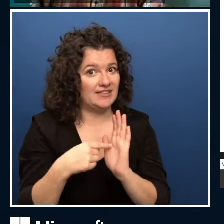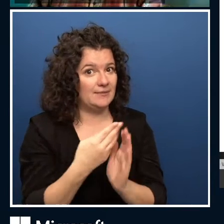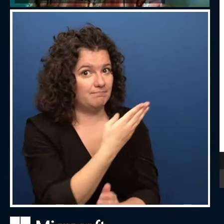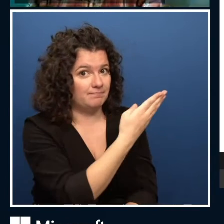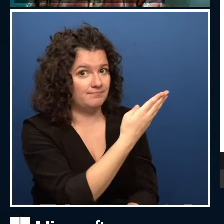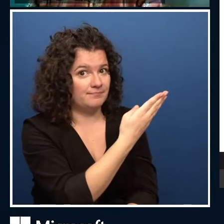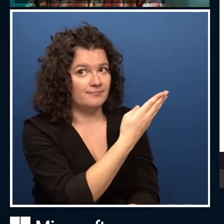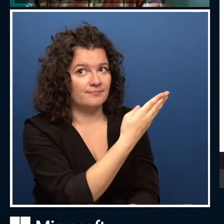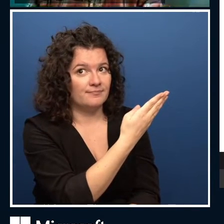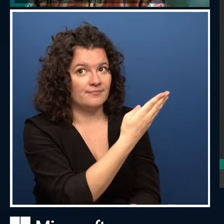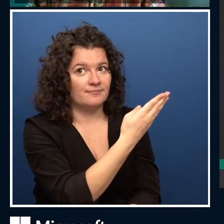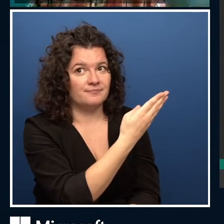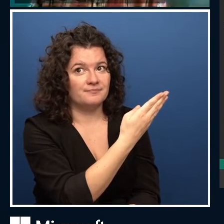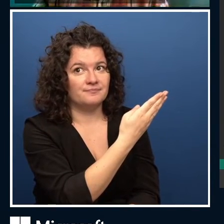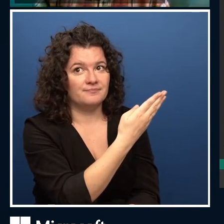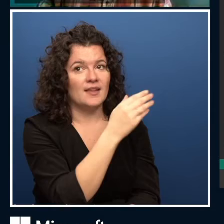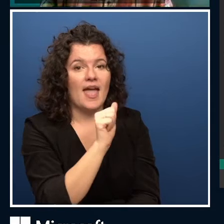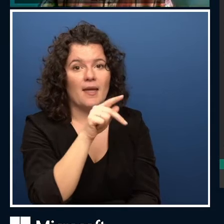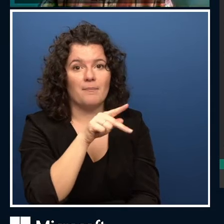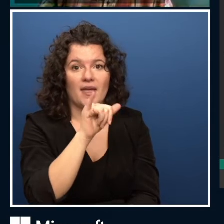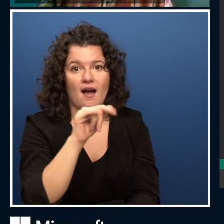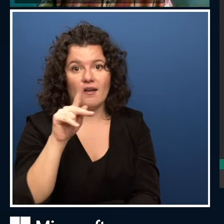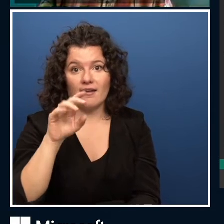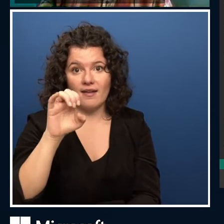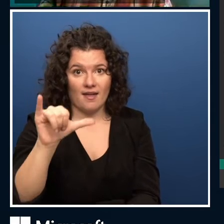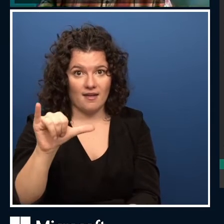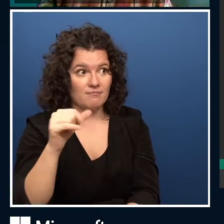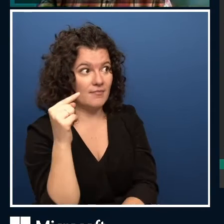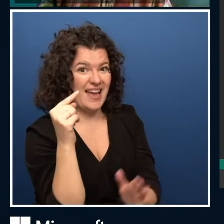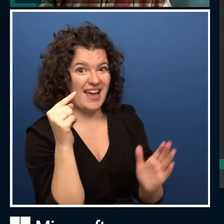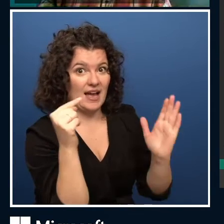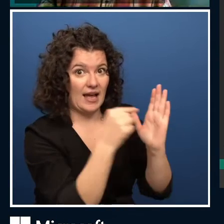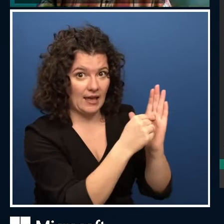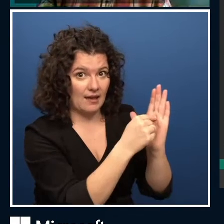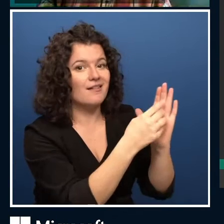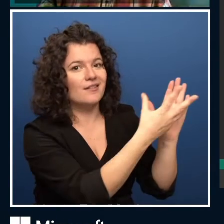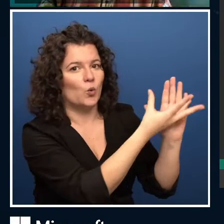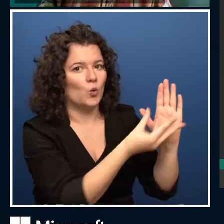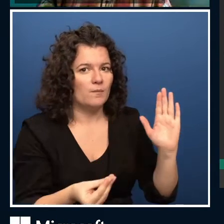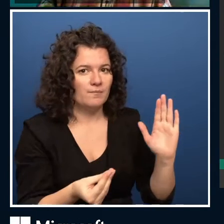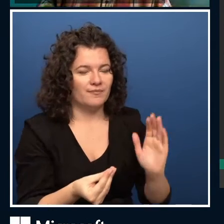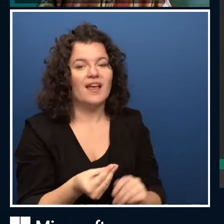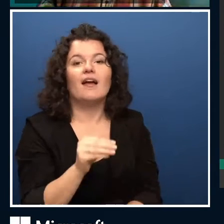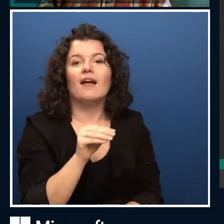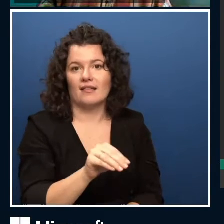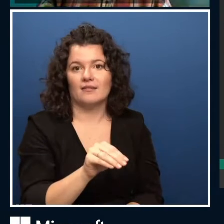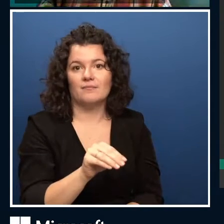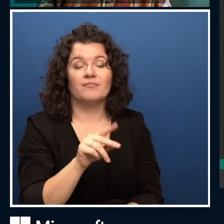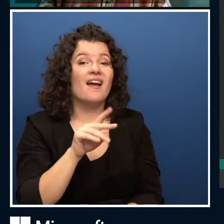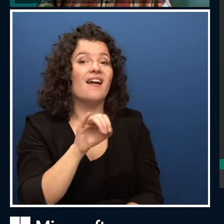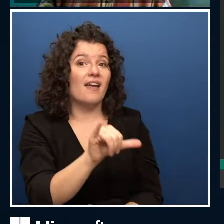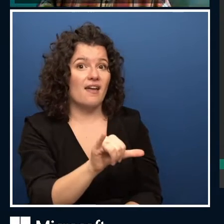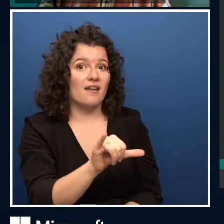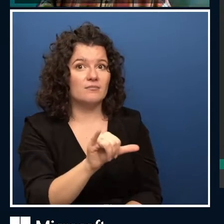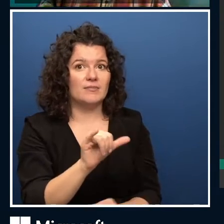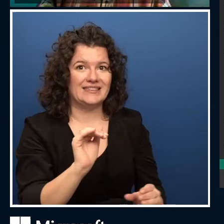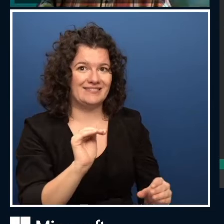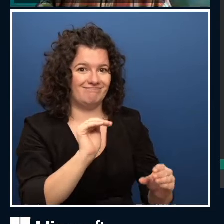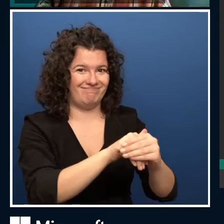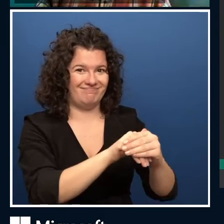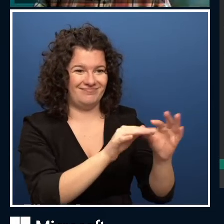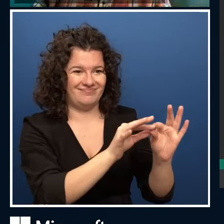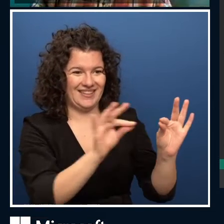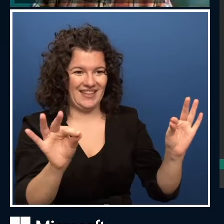and you would get the key. So then this key you need to paste here, the key and the endpoint.